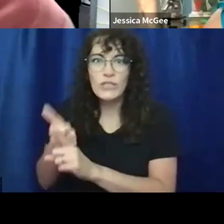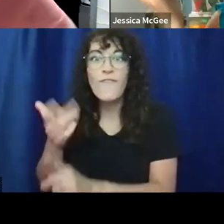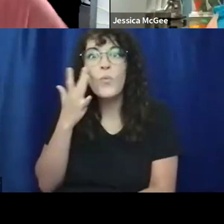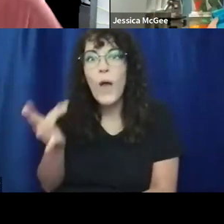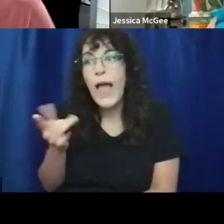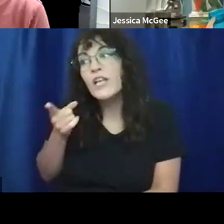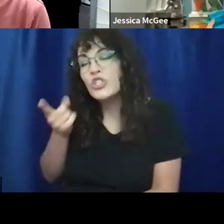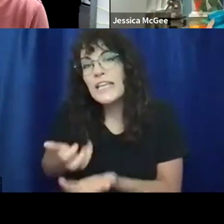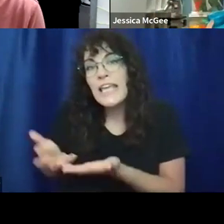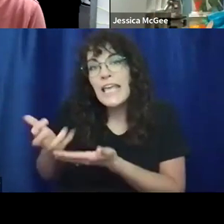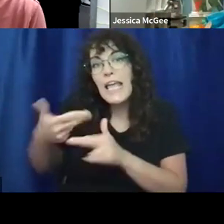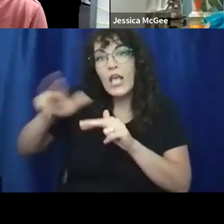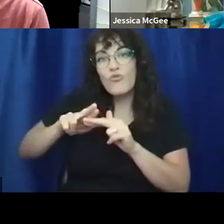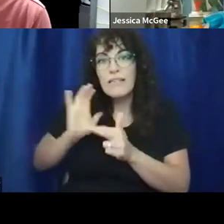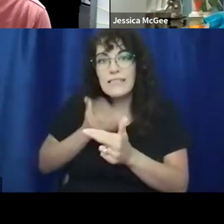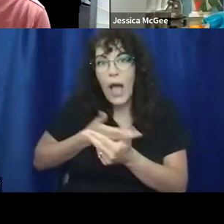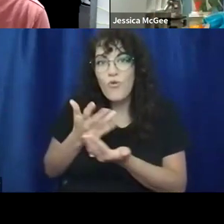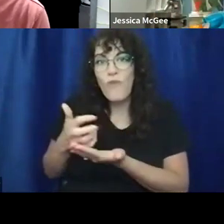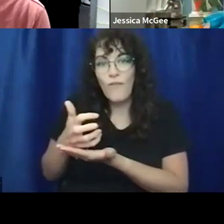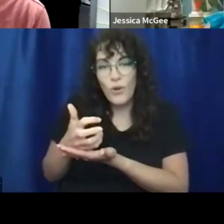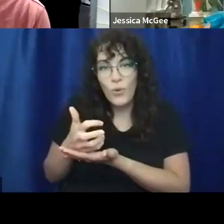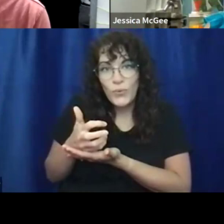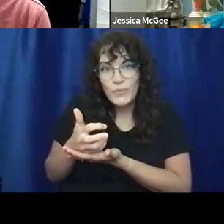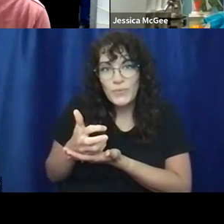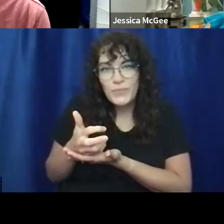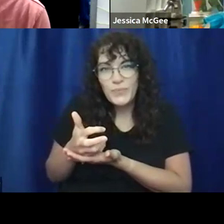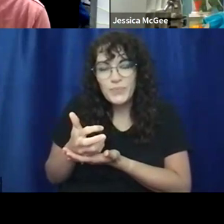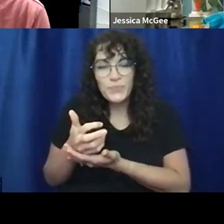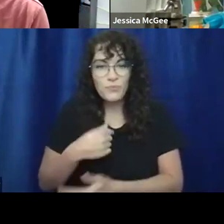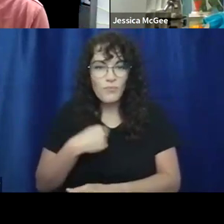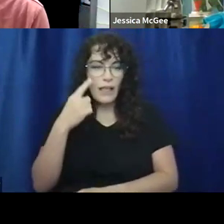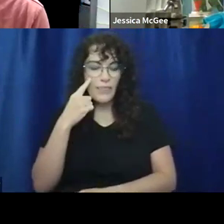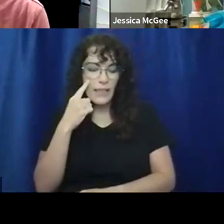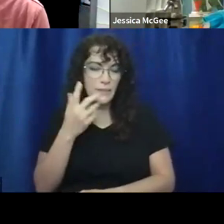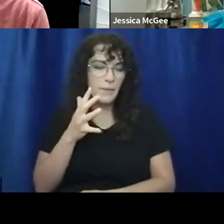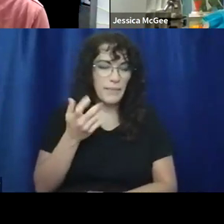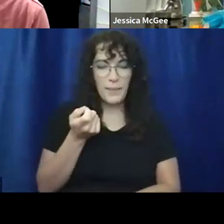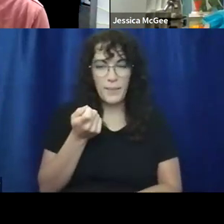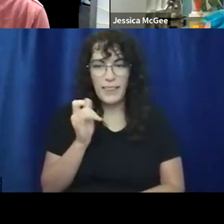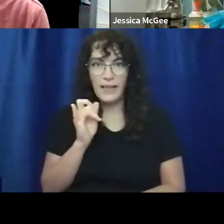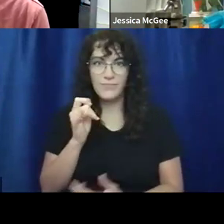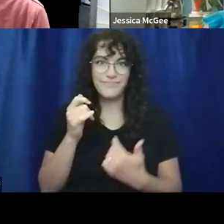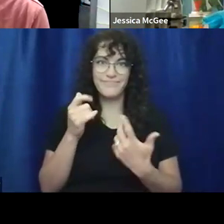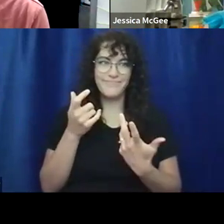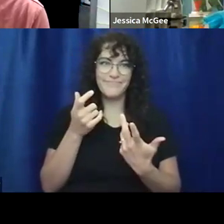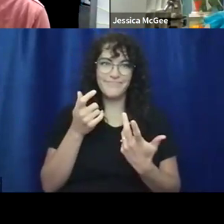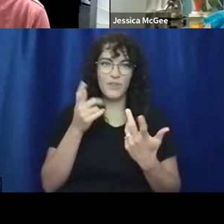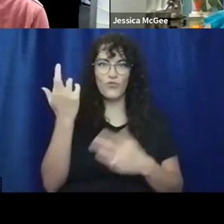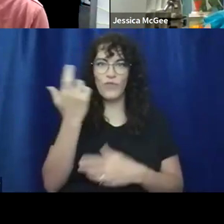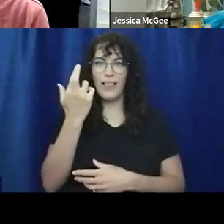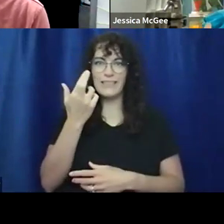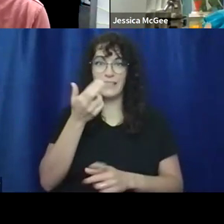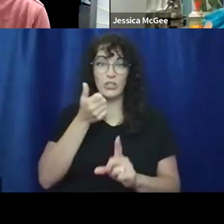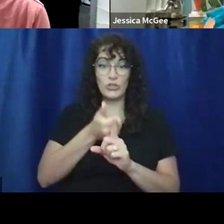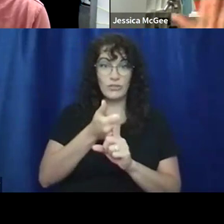her revenue. So I think being a little bit like you can't do everything yourself. And sometimes